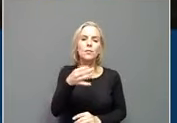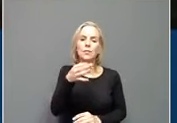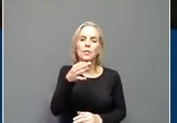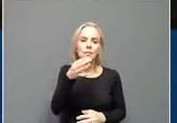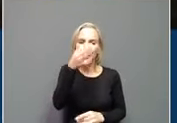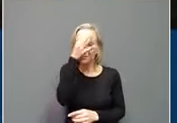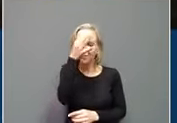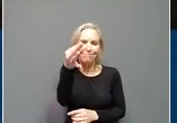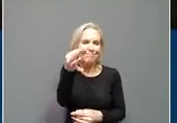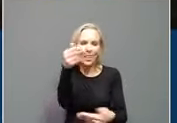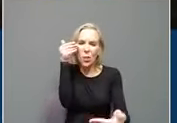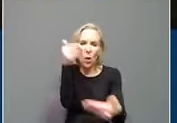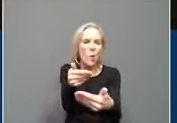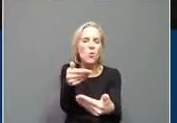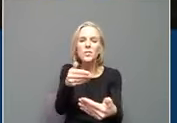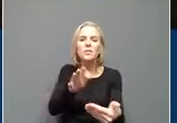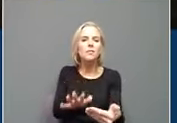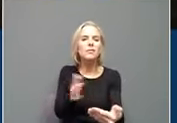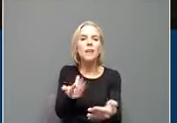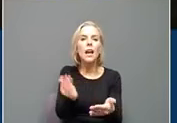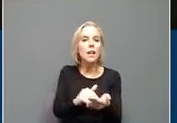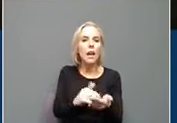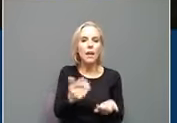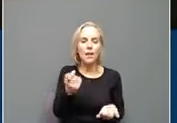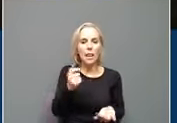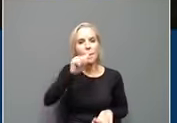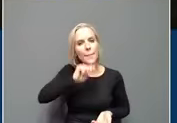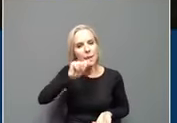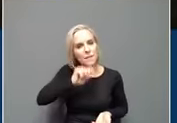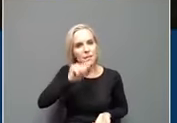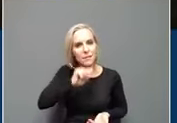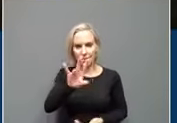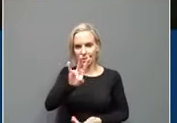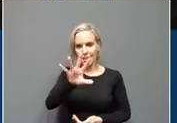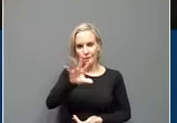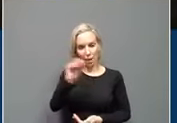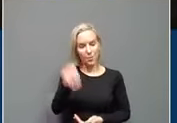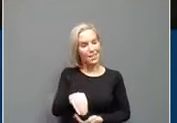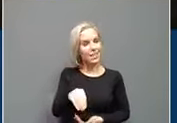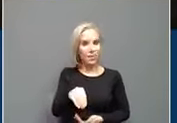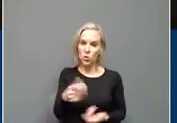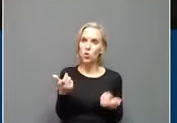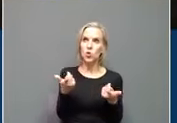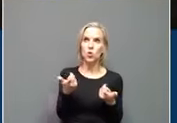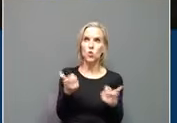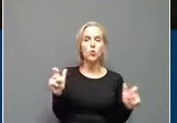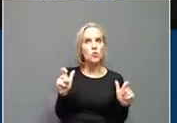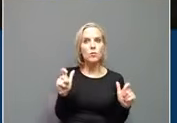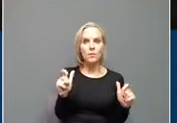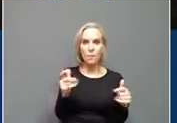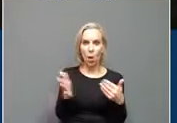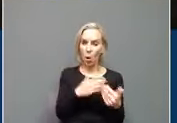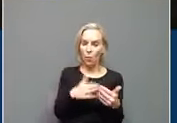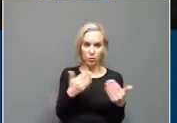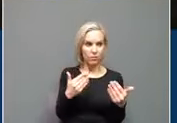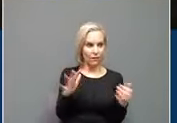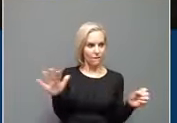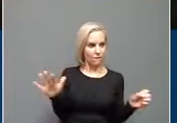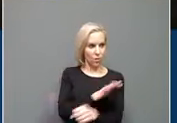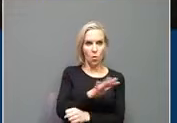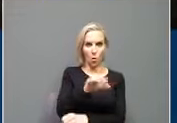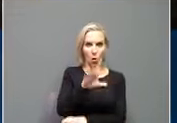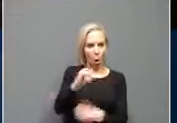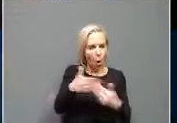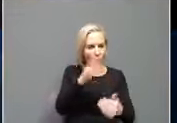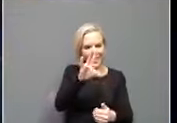And if we can just, again, have a little patience. 75% is huge capacity. It's almost everything. But if can just give me a little